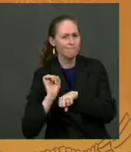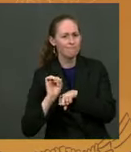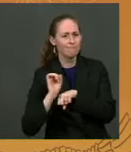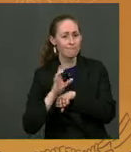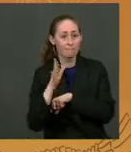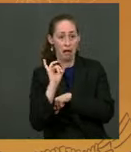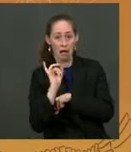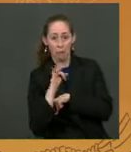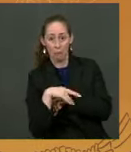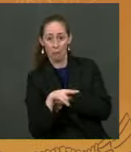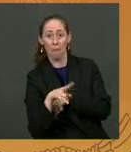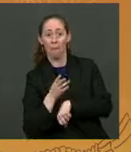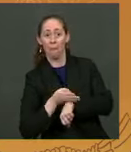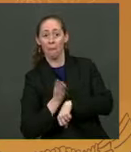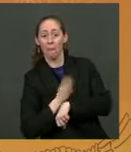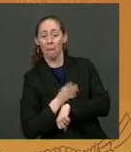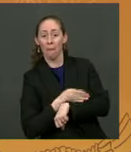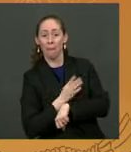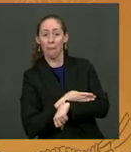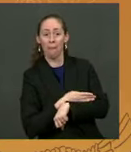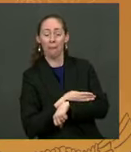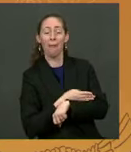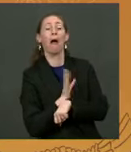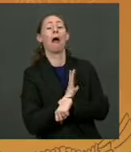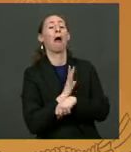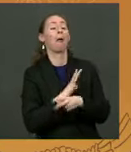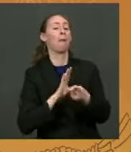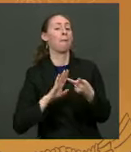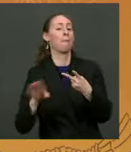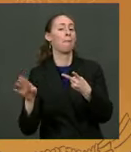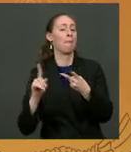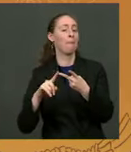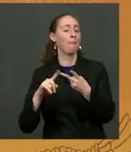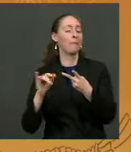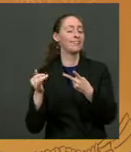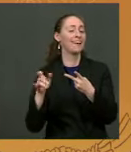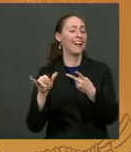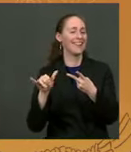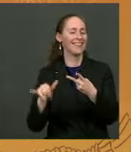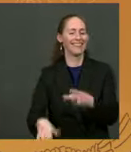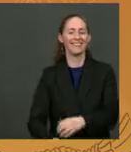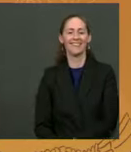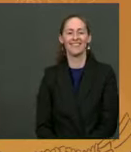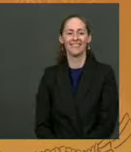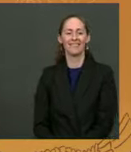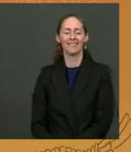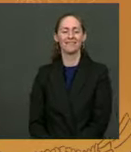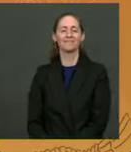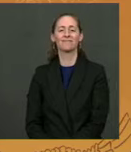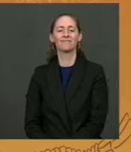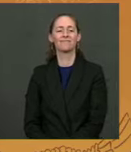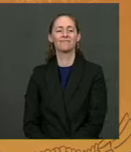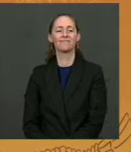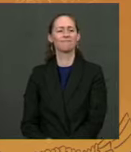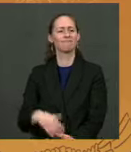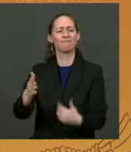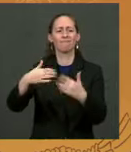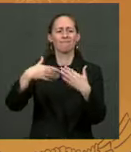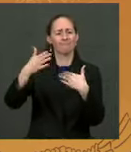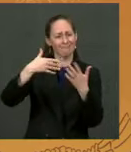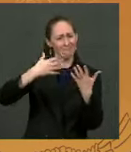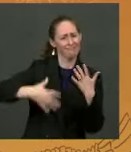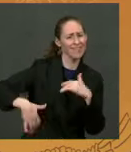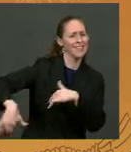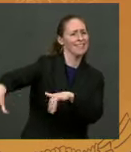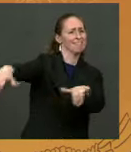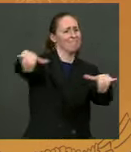also pardon his alternative, Jelly. Folks, as I've said before, every American wants the same thing. You want to be able to look the